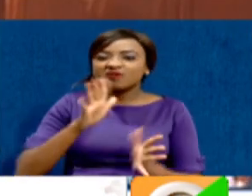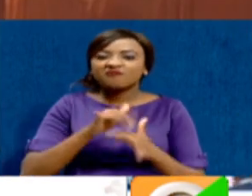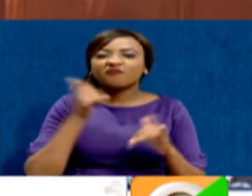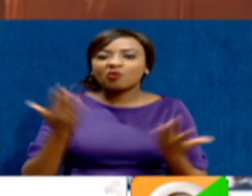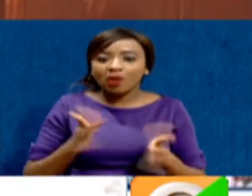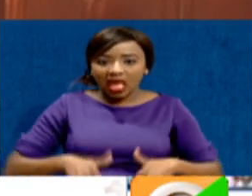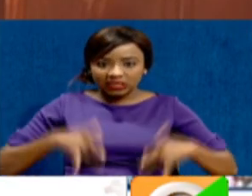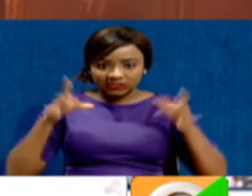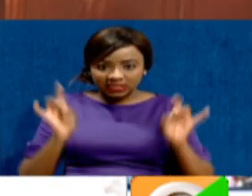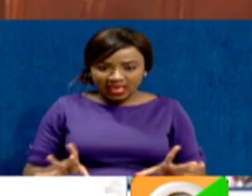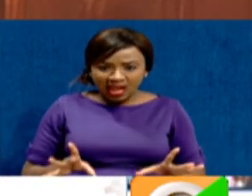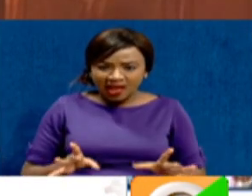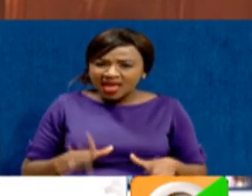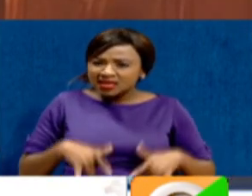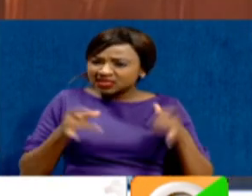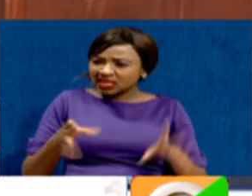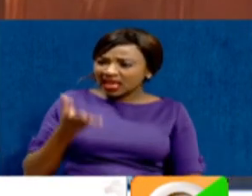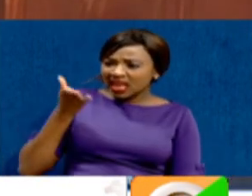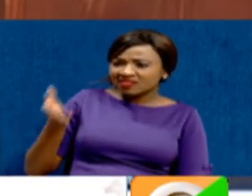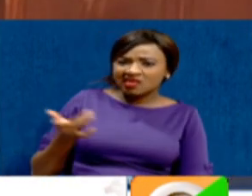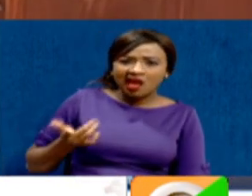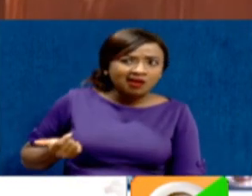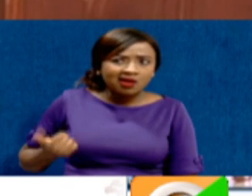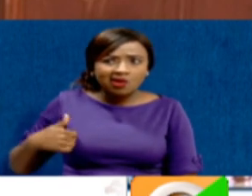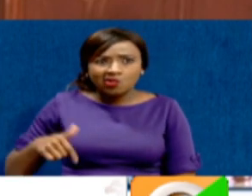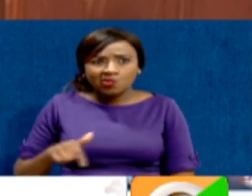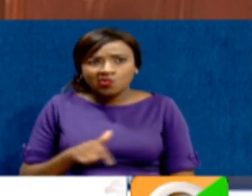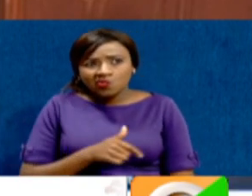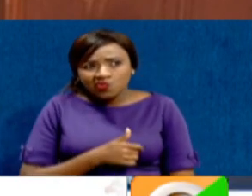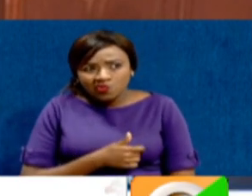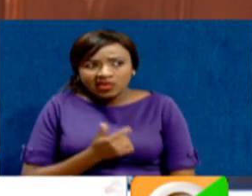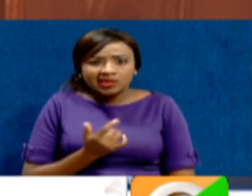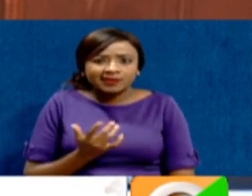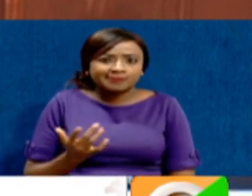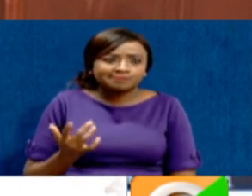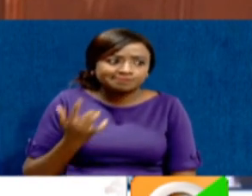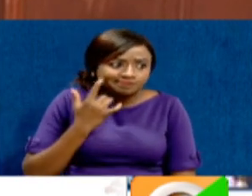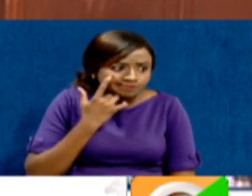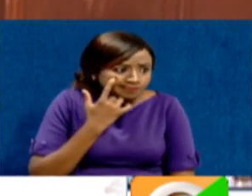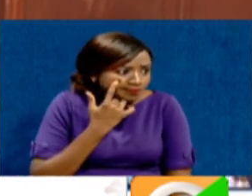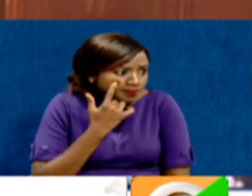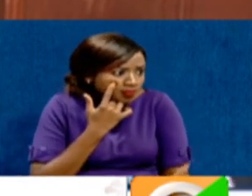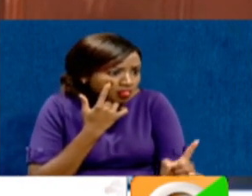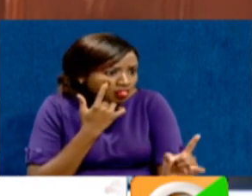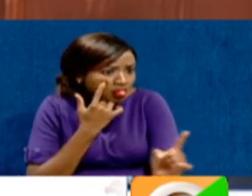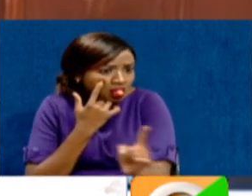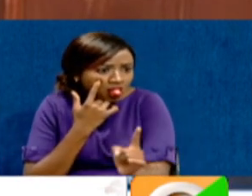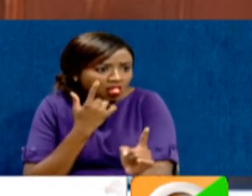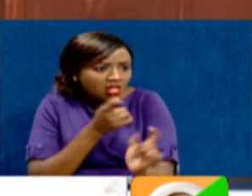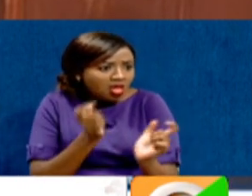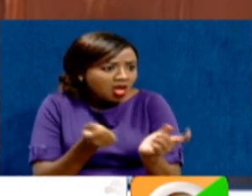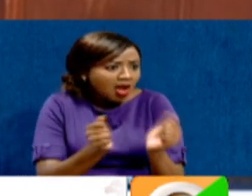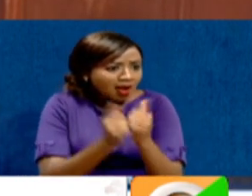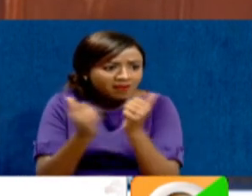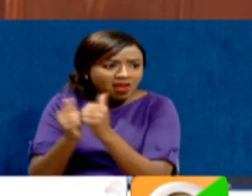where we were able to see what our friend was going through.